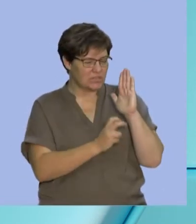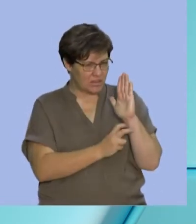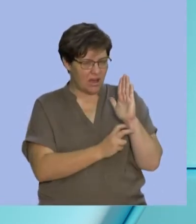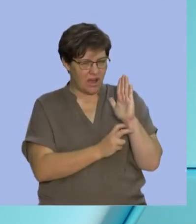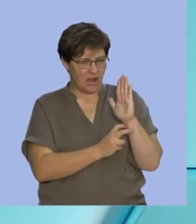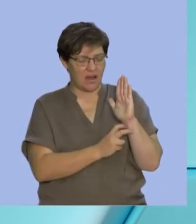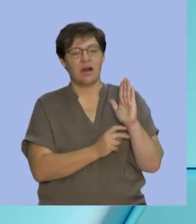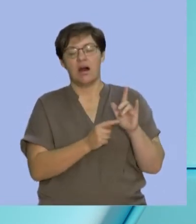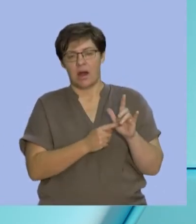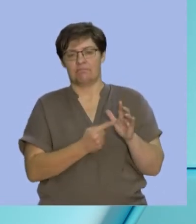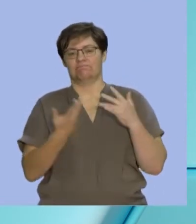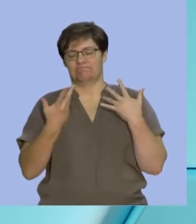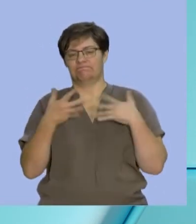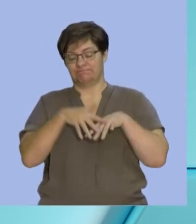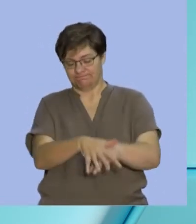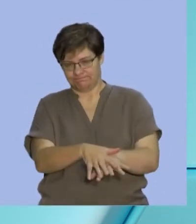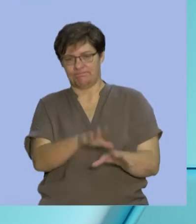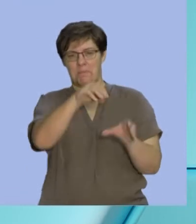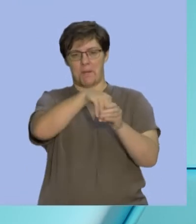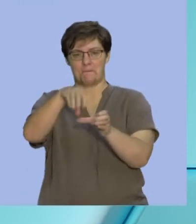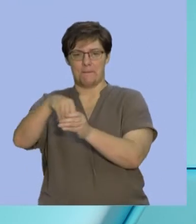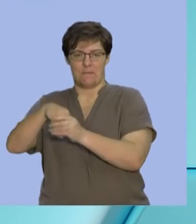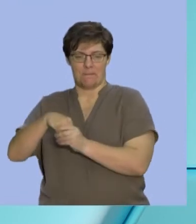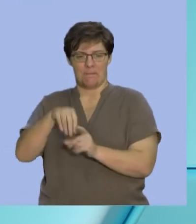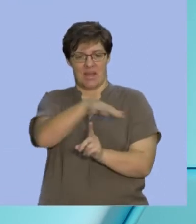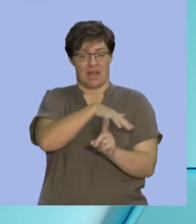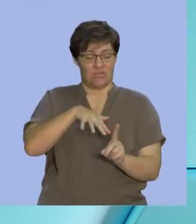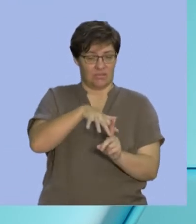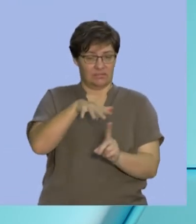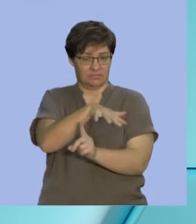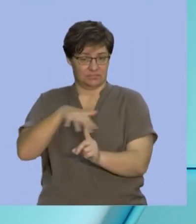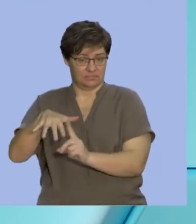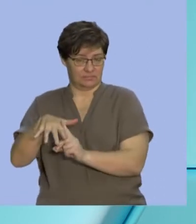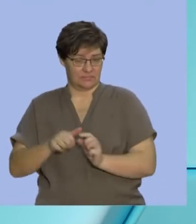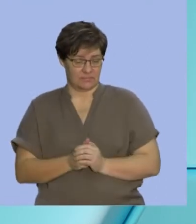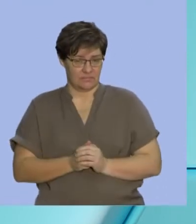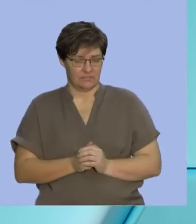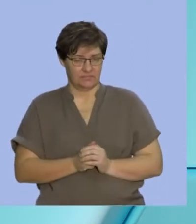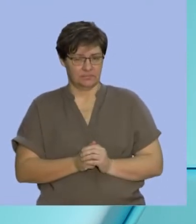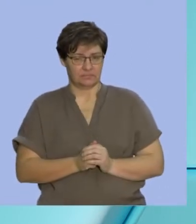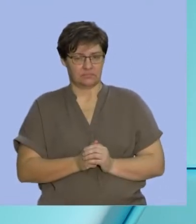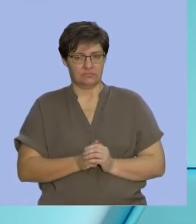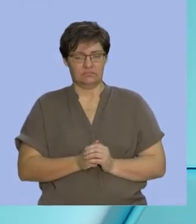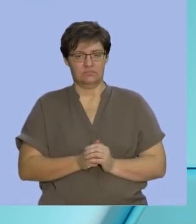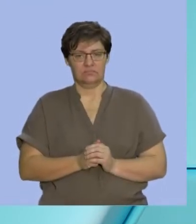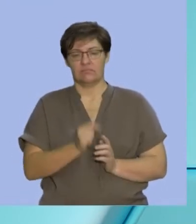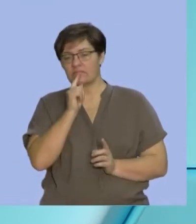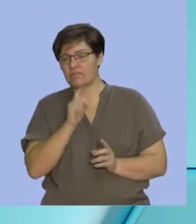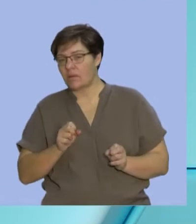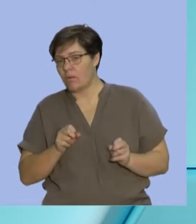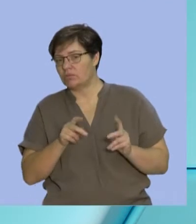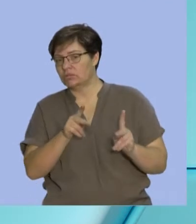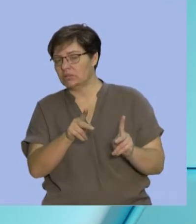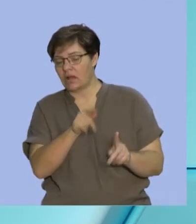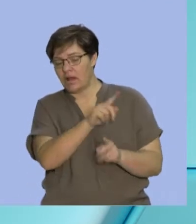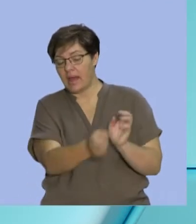probability rules, to a number of situations where we can start to predict what the chance of